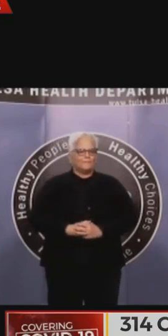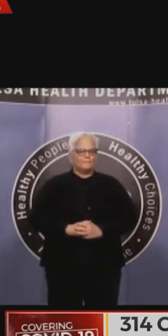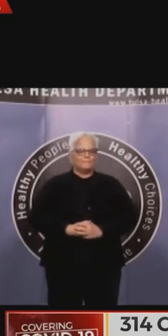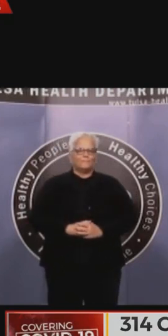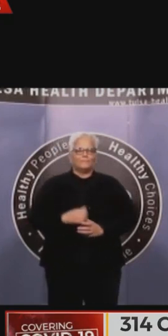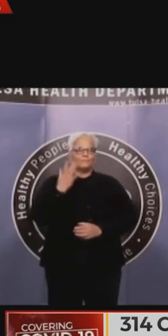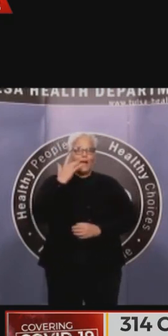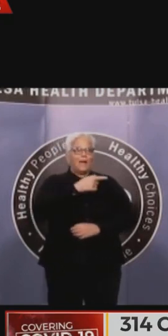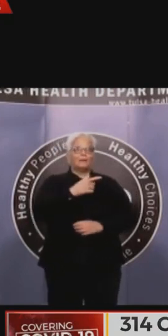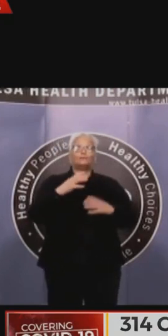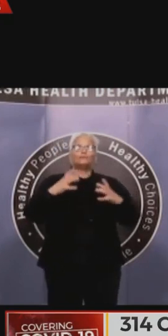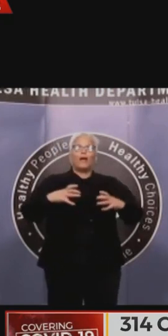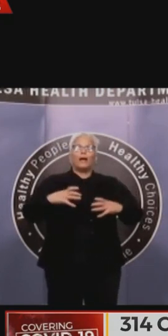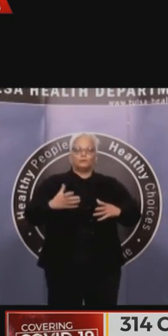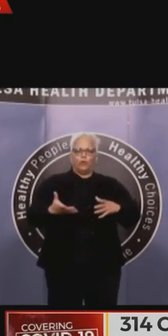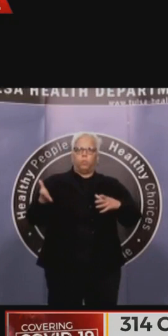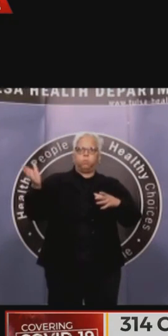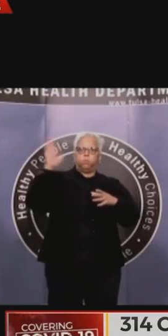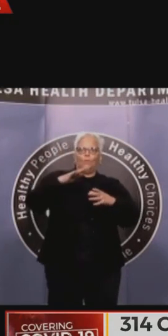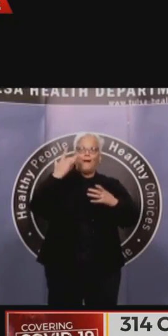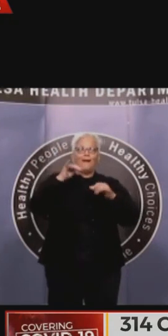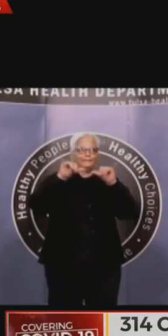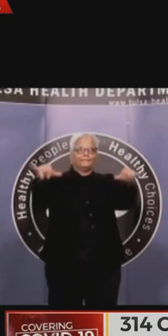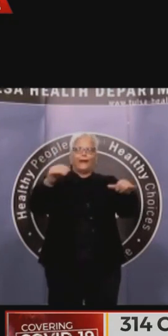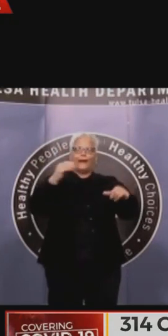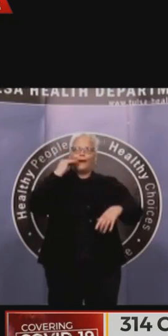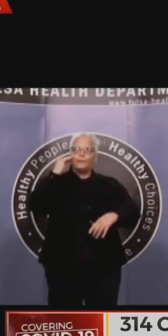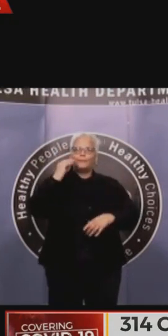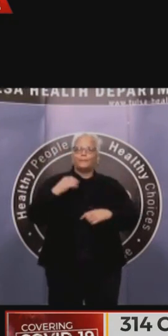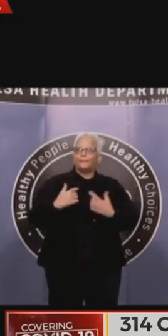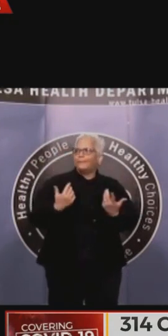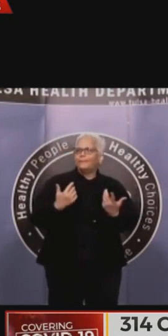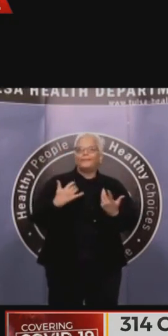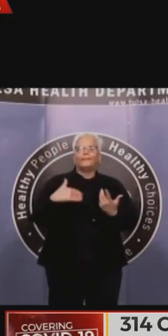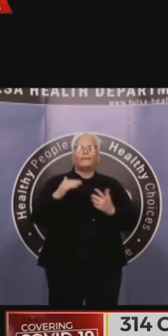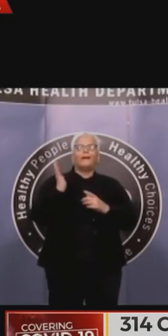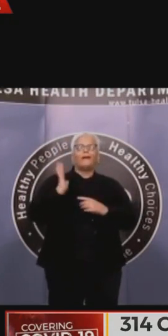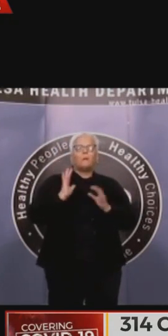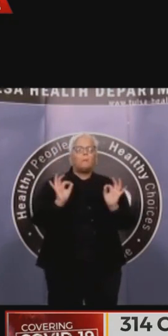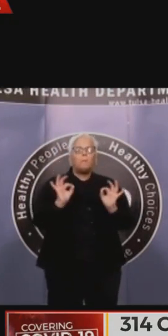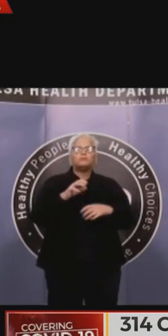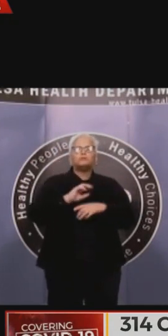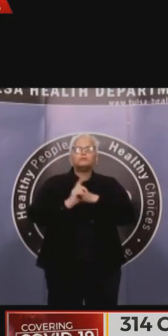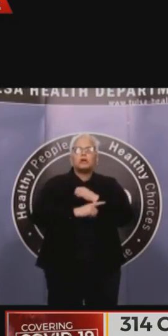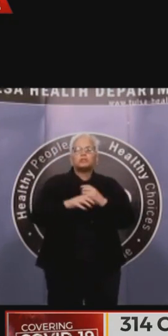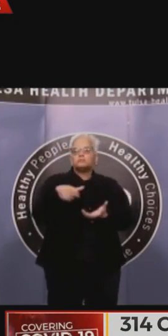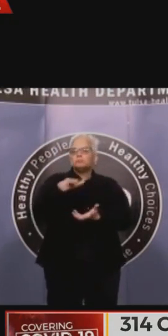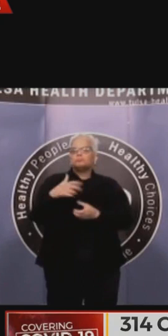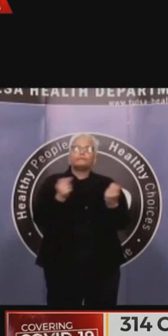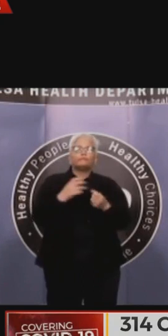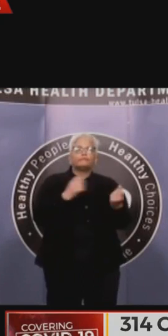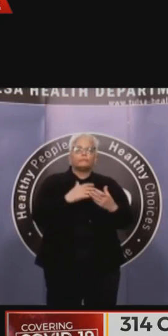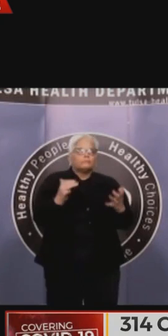because we have so many more people home. And so I want to thank them. And I also want to encourage all my fellow Tulsans, if